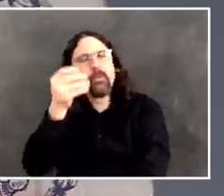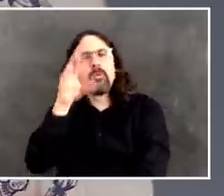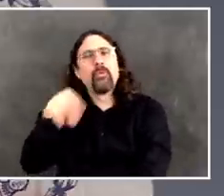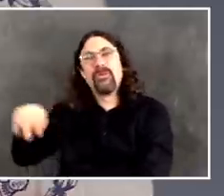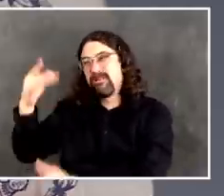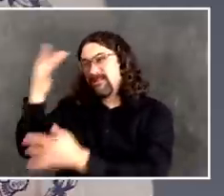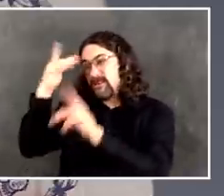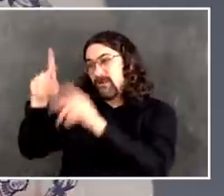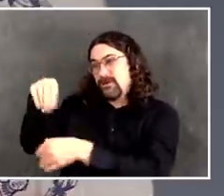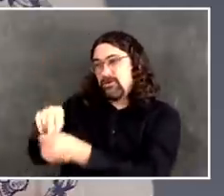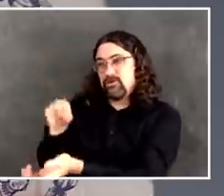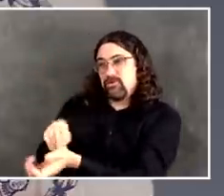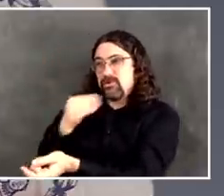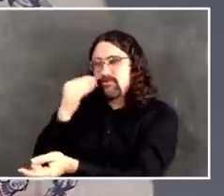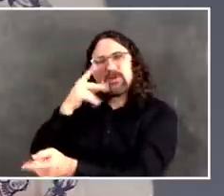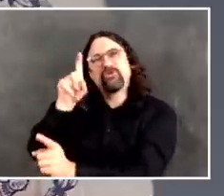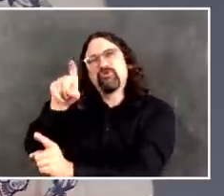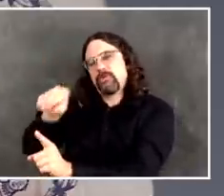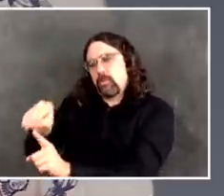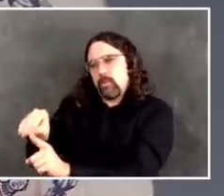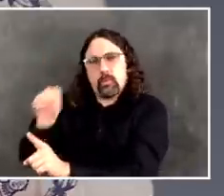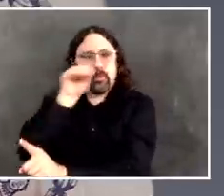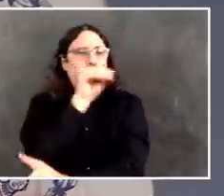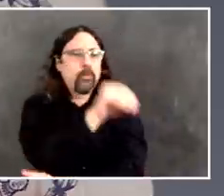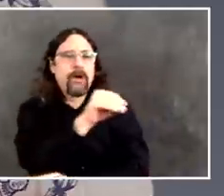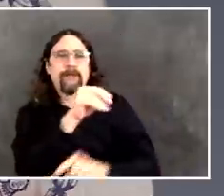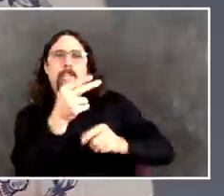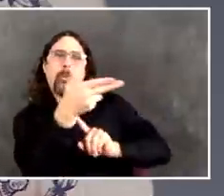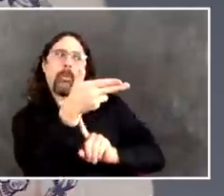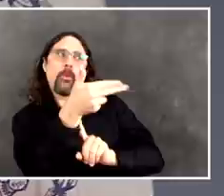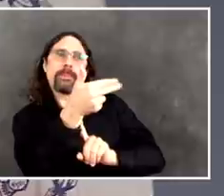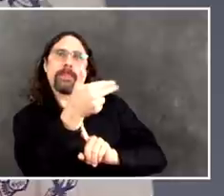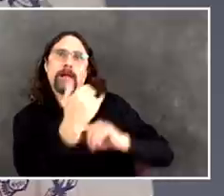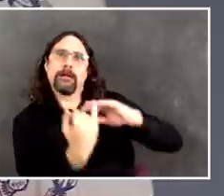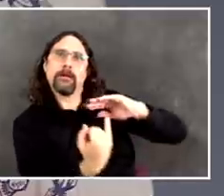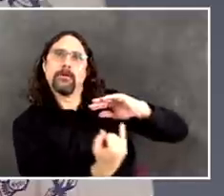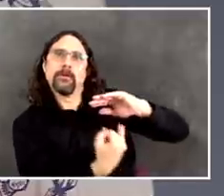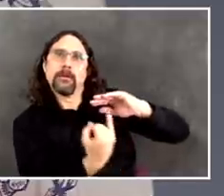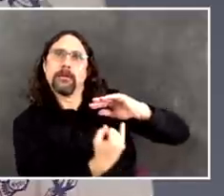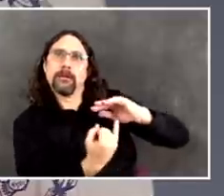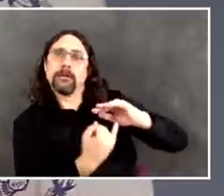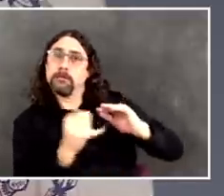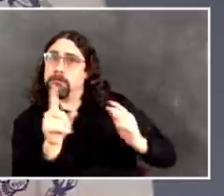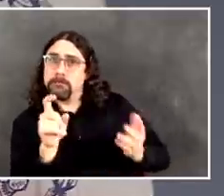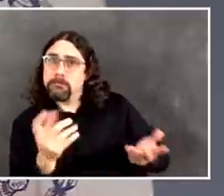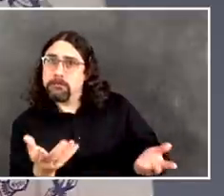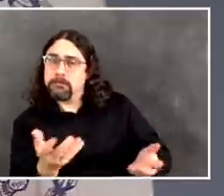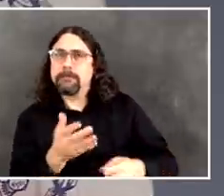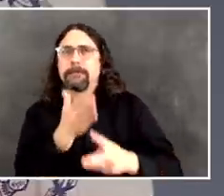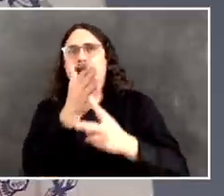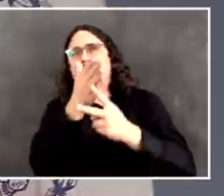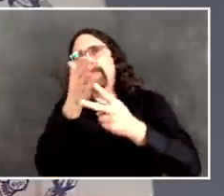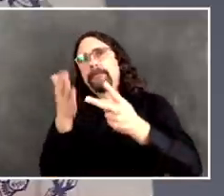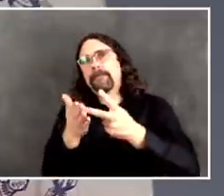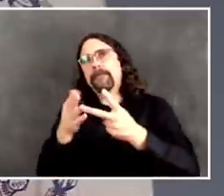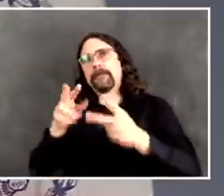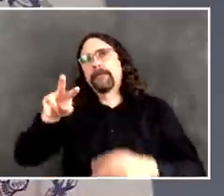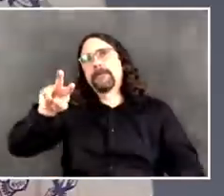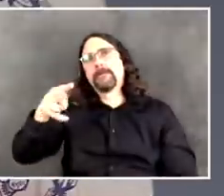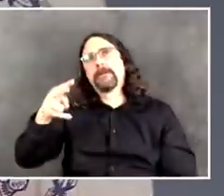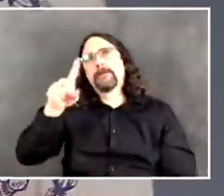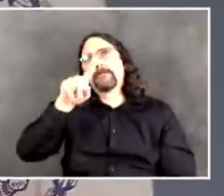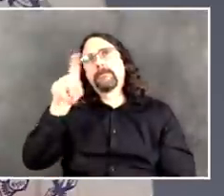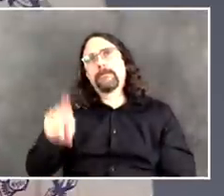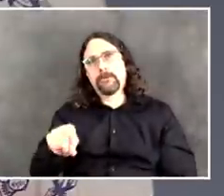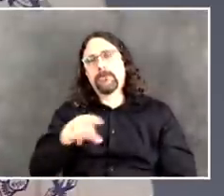a day. I'm wondering what the significance is of that number. And if you can tell us, it looks like you got close to 200